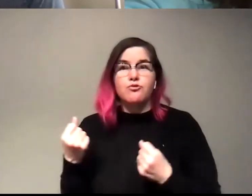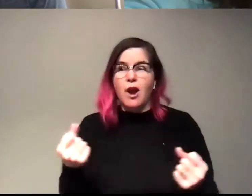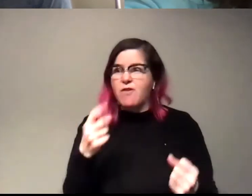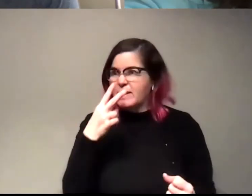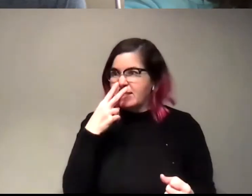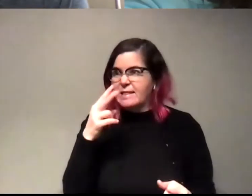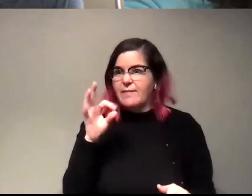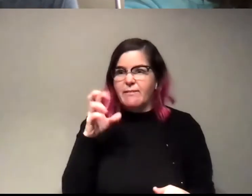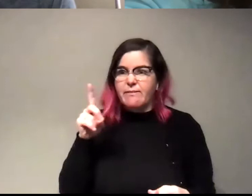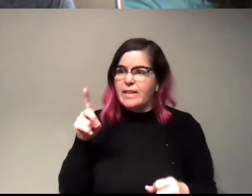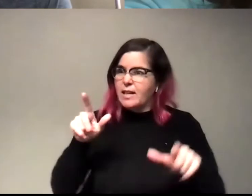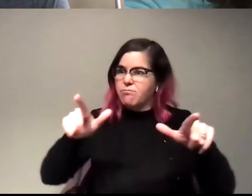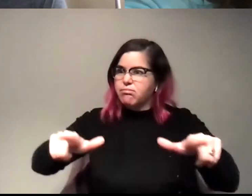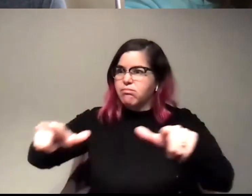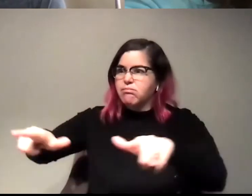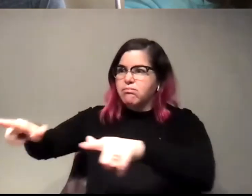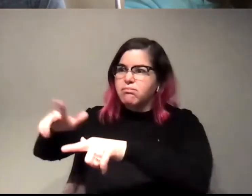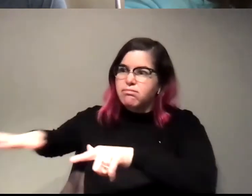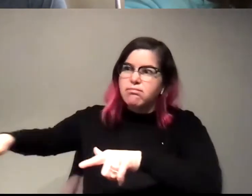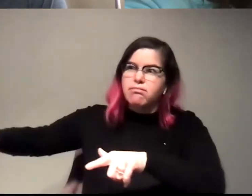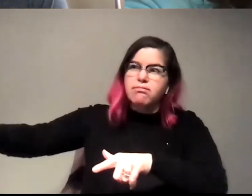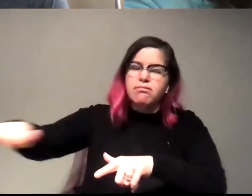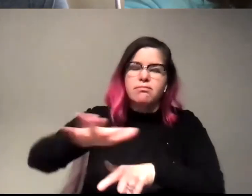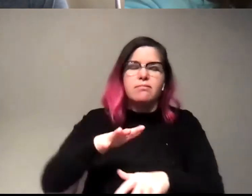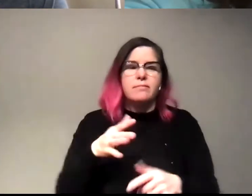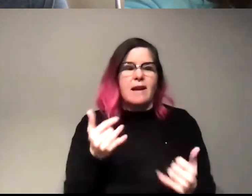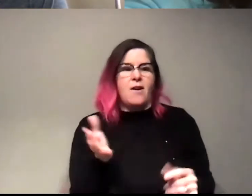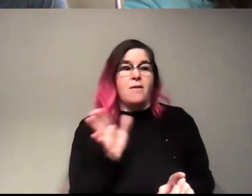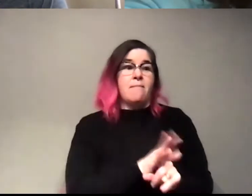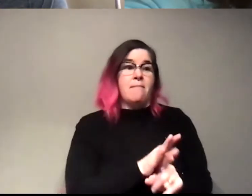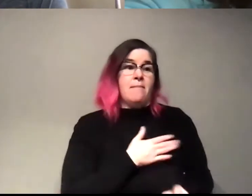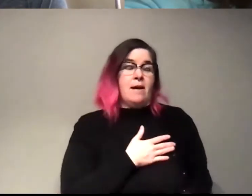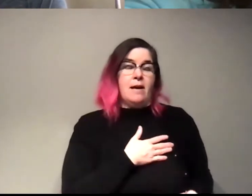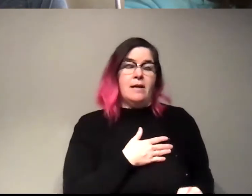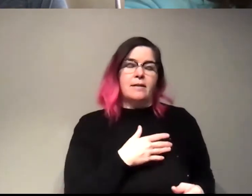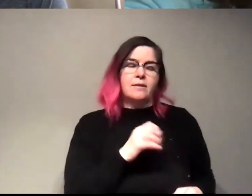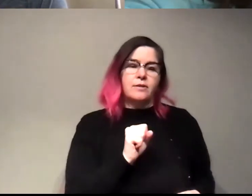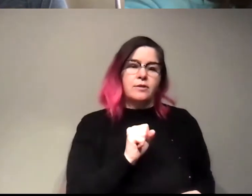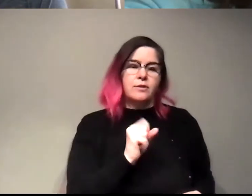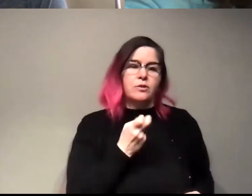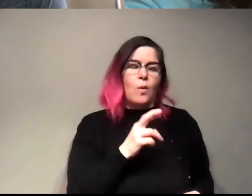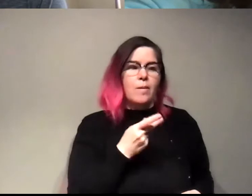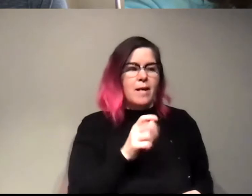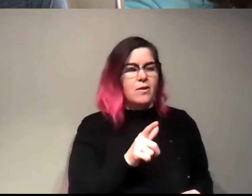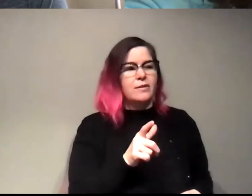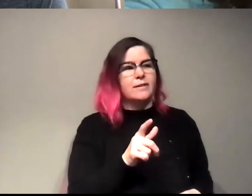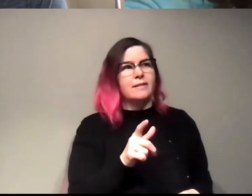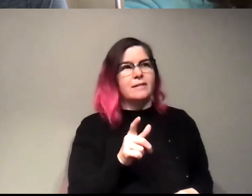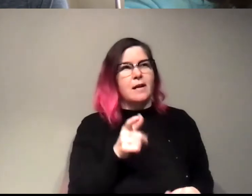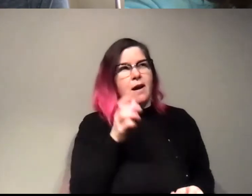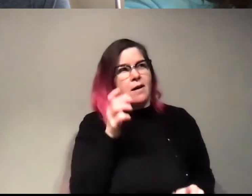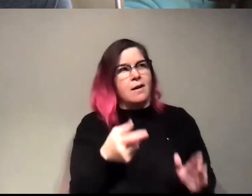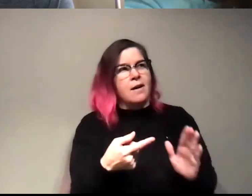fields of solar panels. So we're basically in the, you know, we're solar, solar panels were like in the, you know, in the